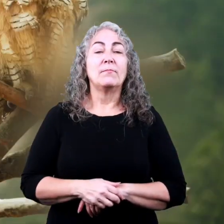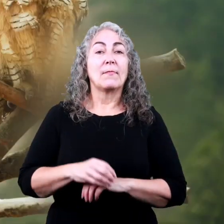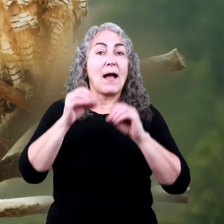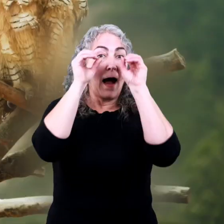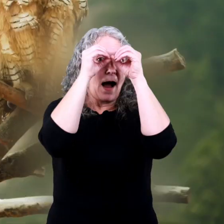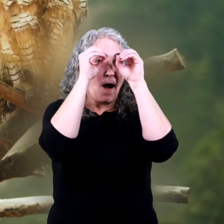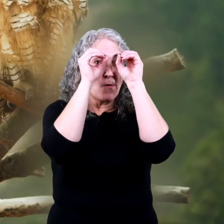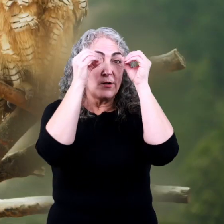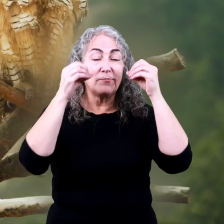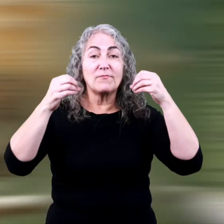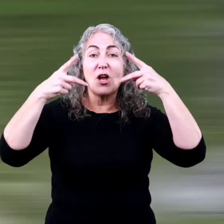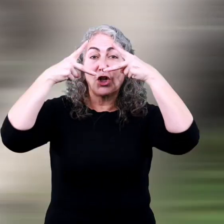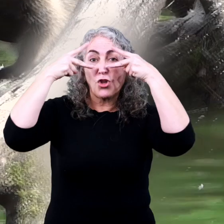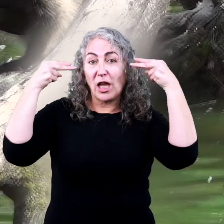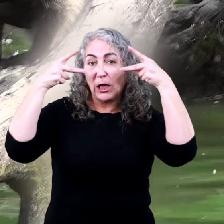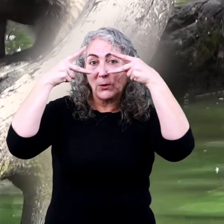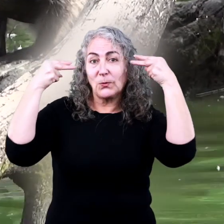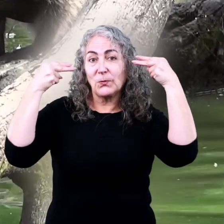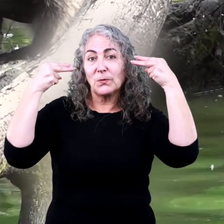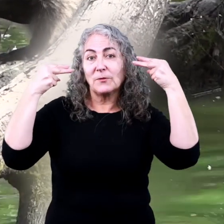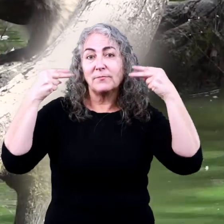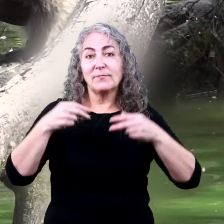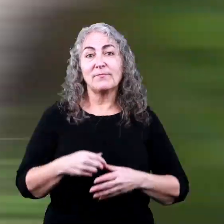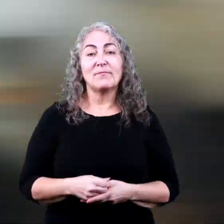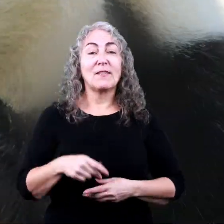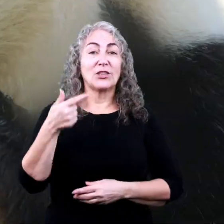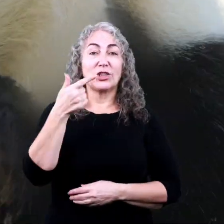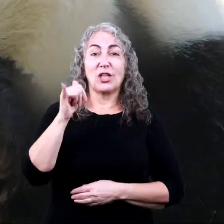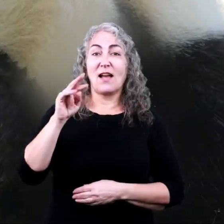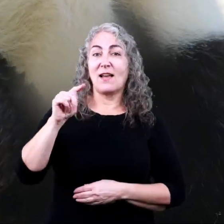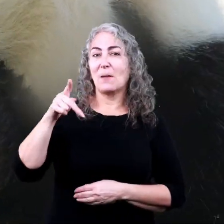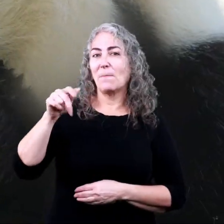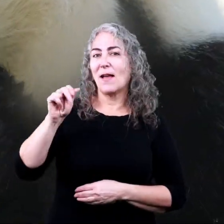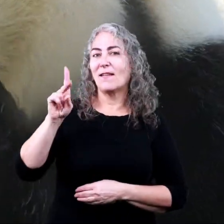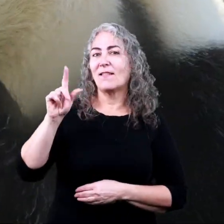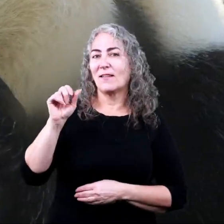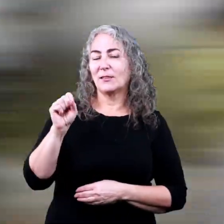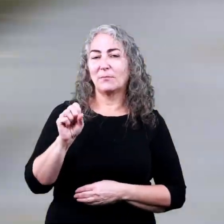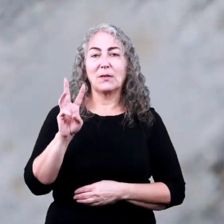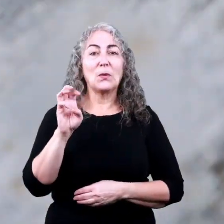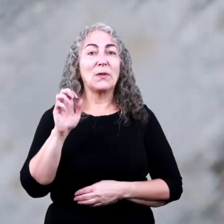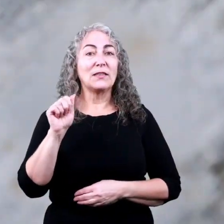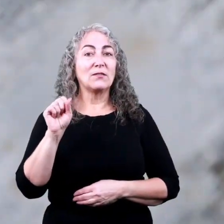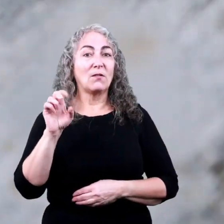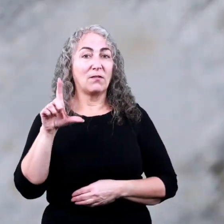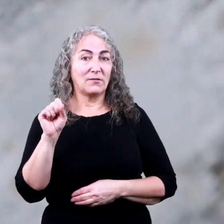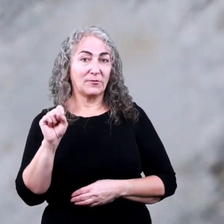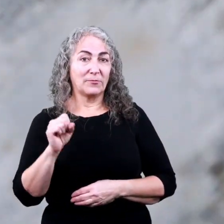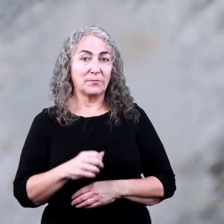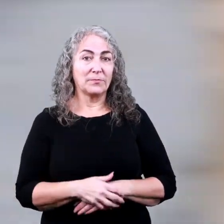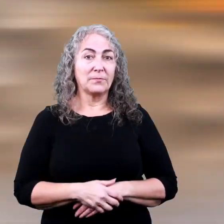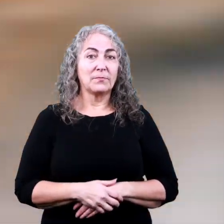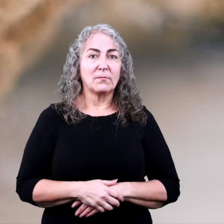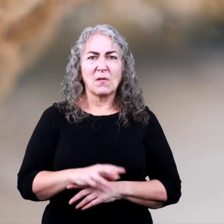owls, raccoons, giant pandas, weasels,